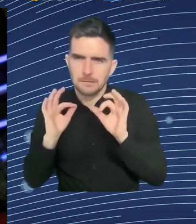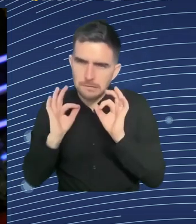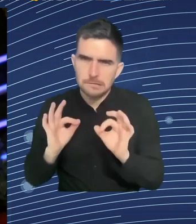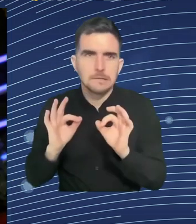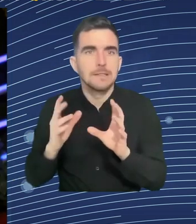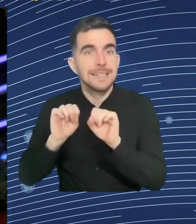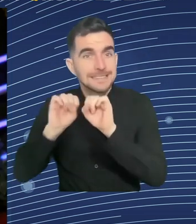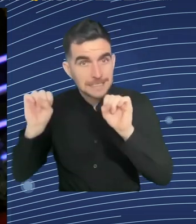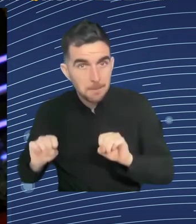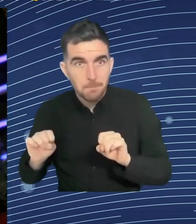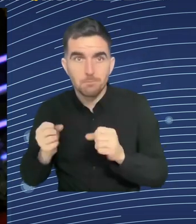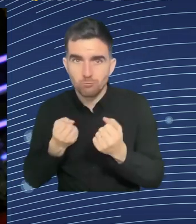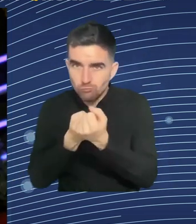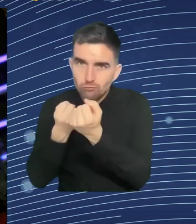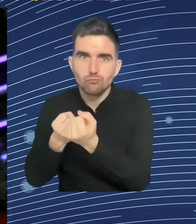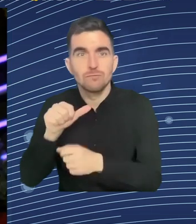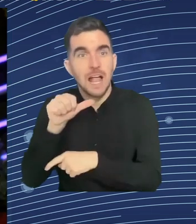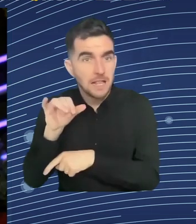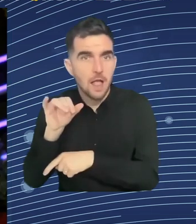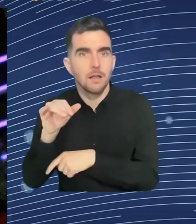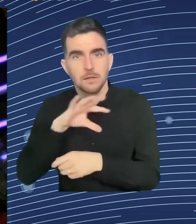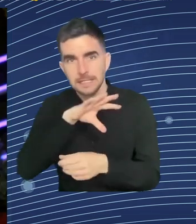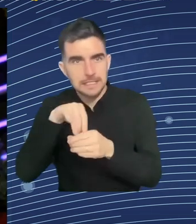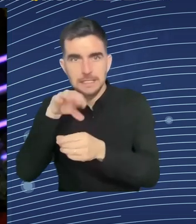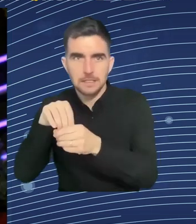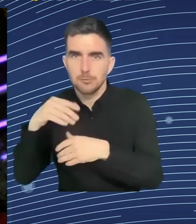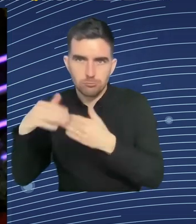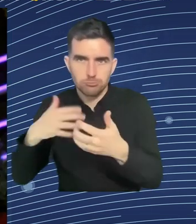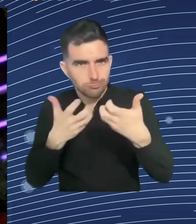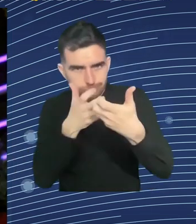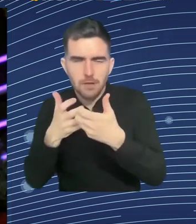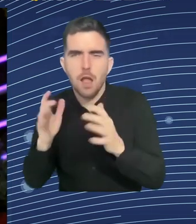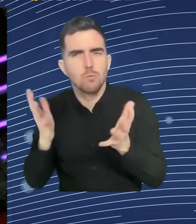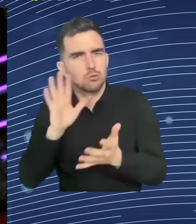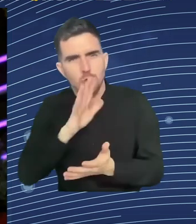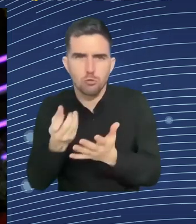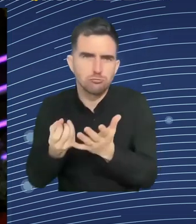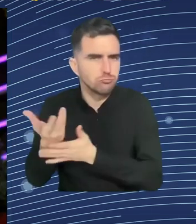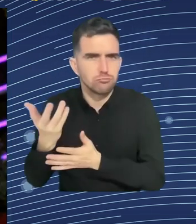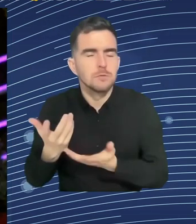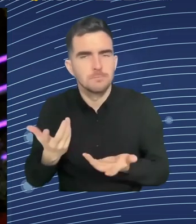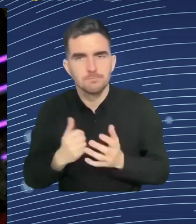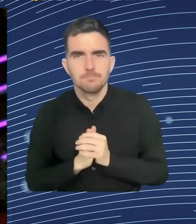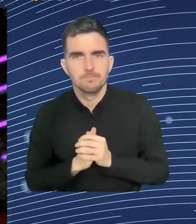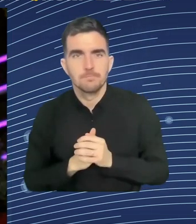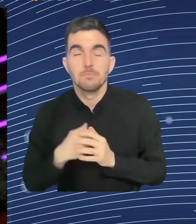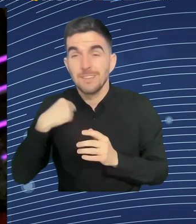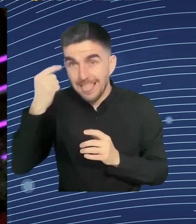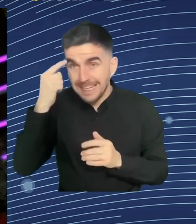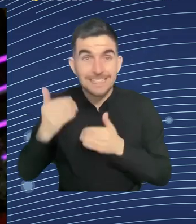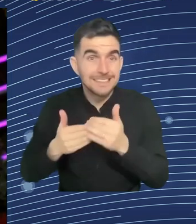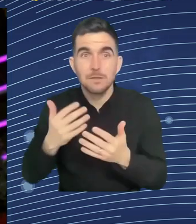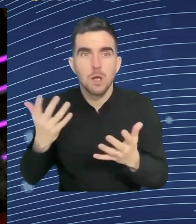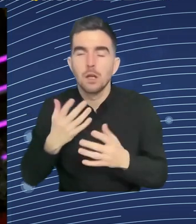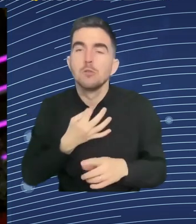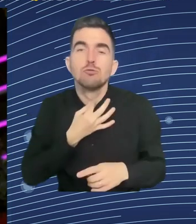Right. So I would say in terms of advice is to actually look at enabling through resources, entrepreneurs, back to what Hannah was talking